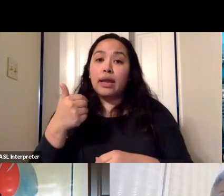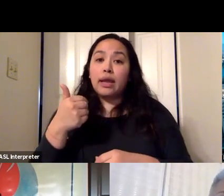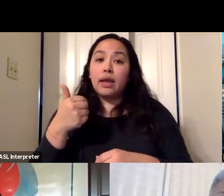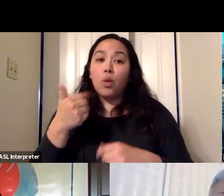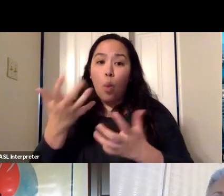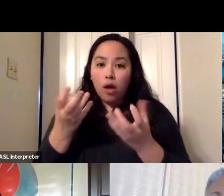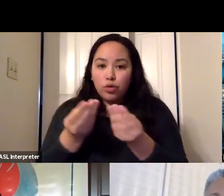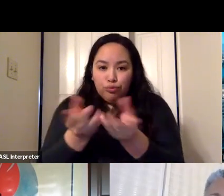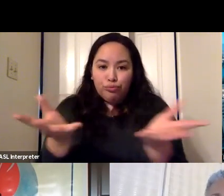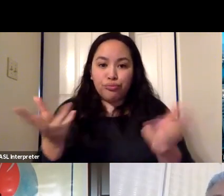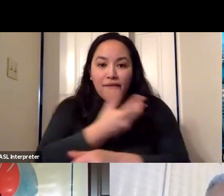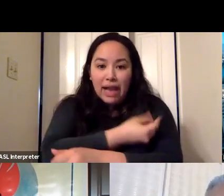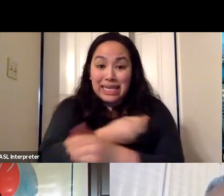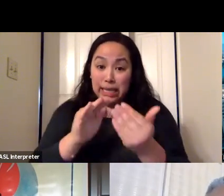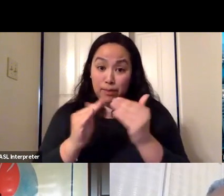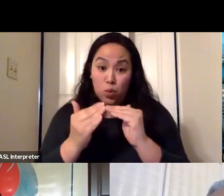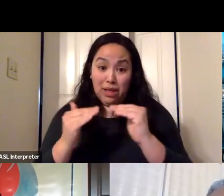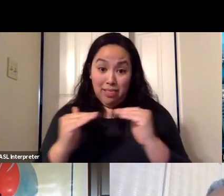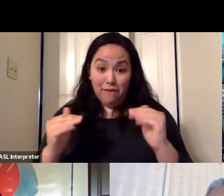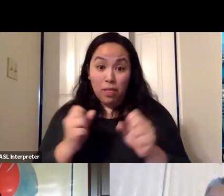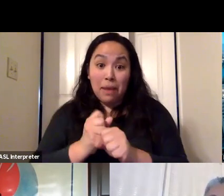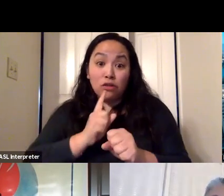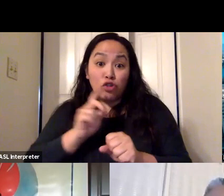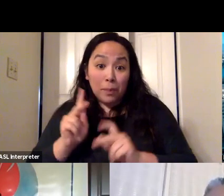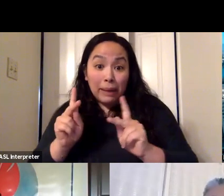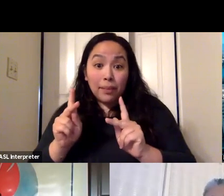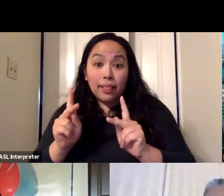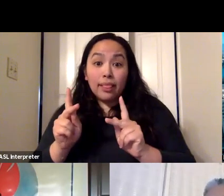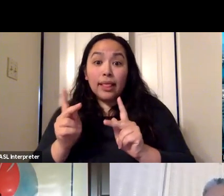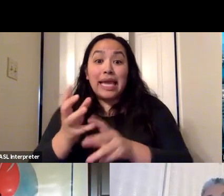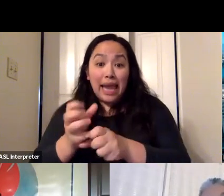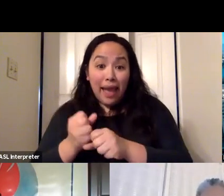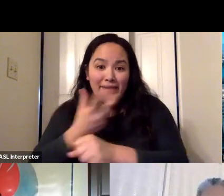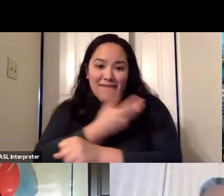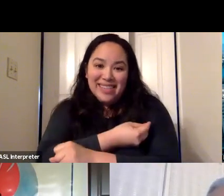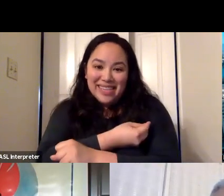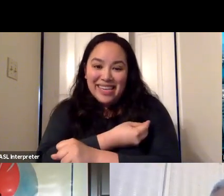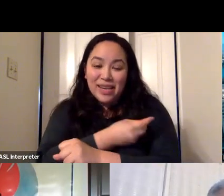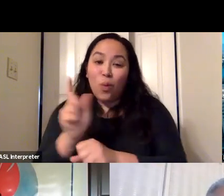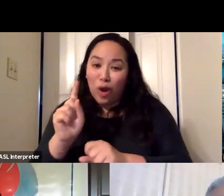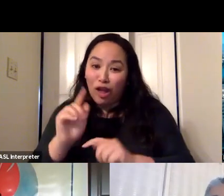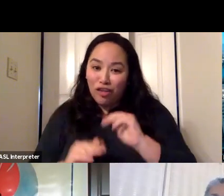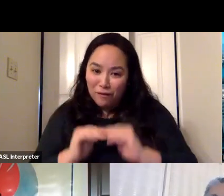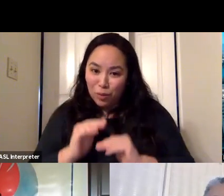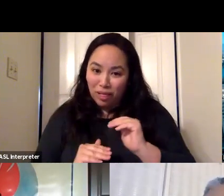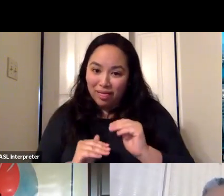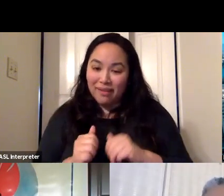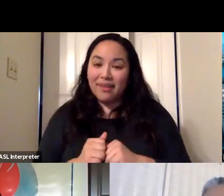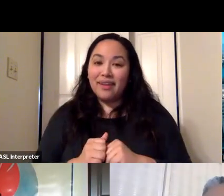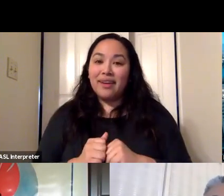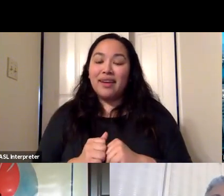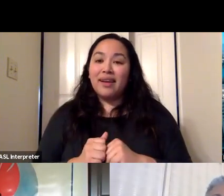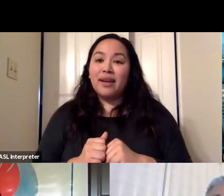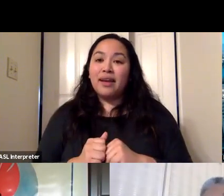level, making sure that people are able to receive the vaccine in settings that are comfortable for them, being delivered by